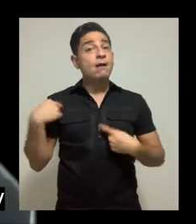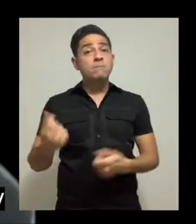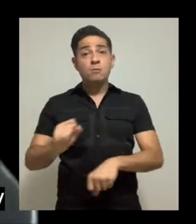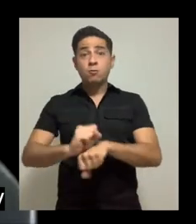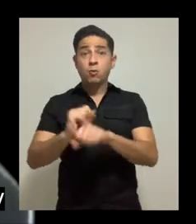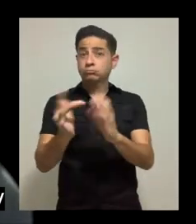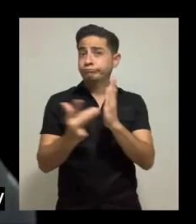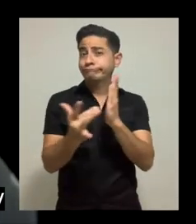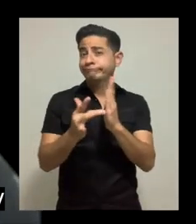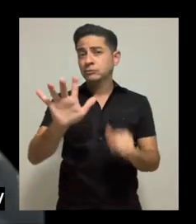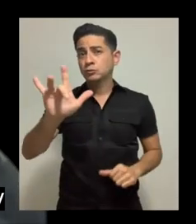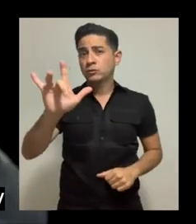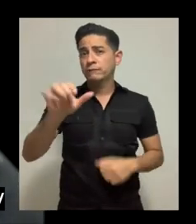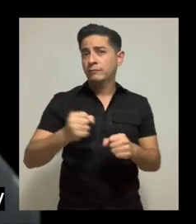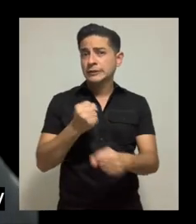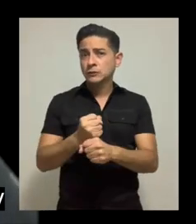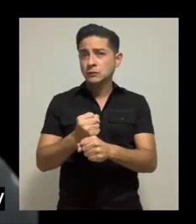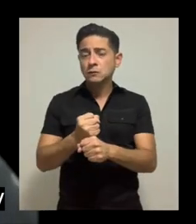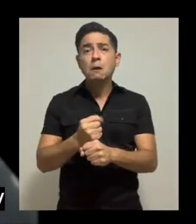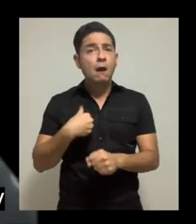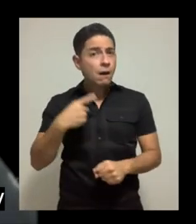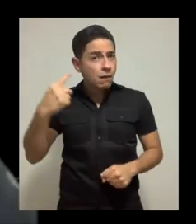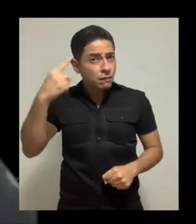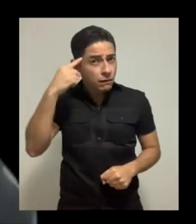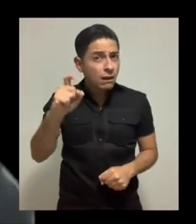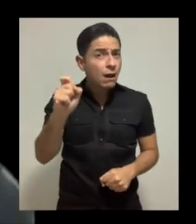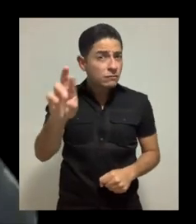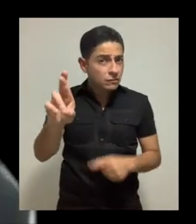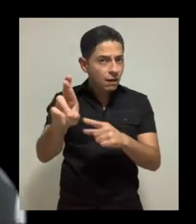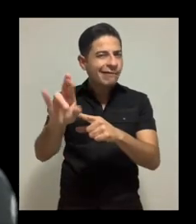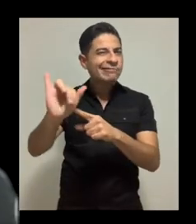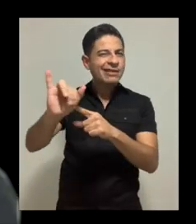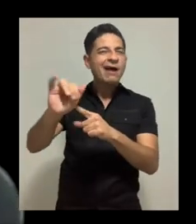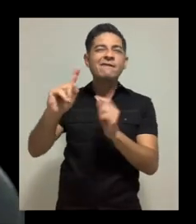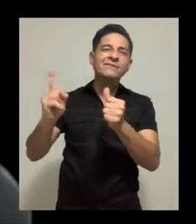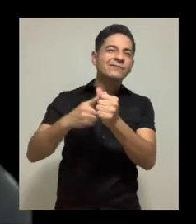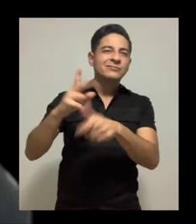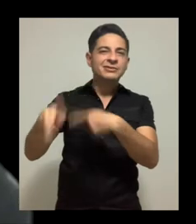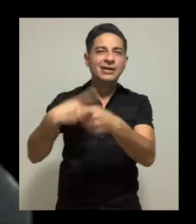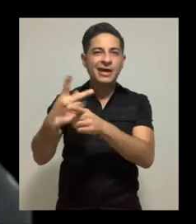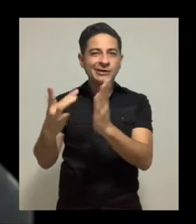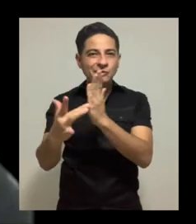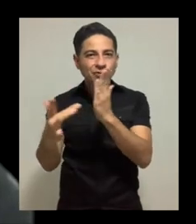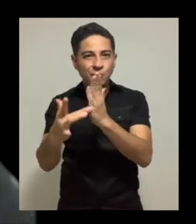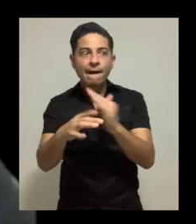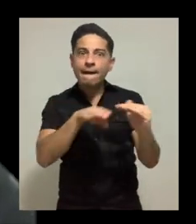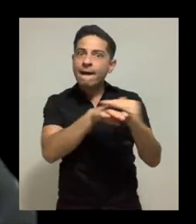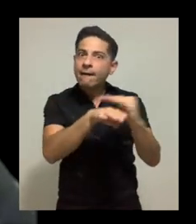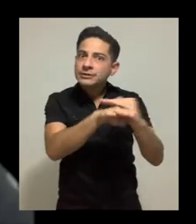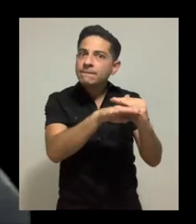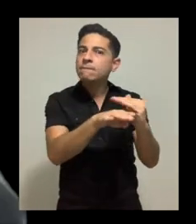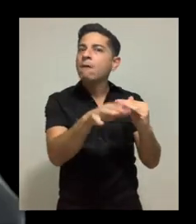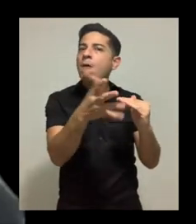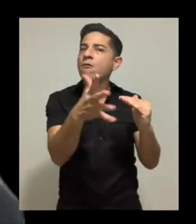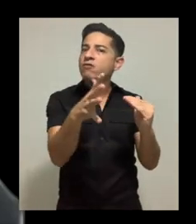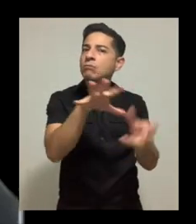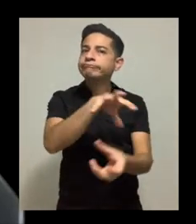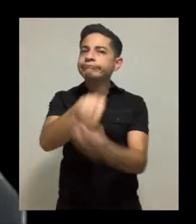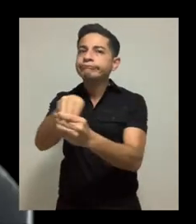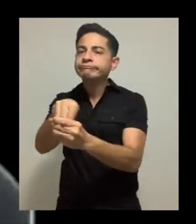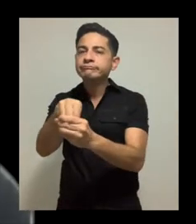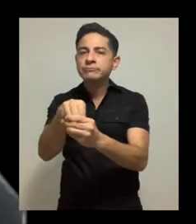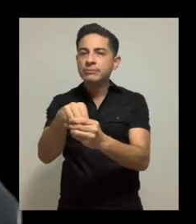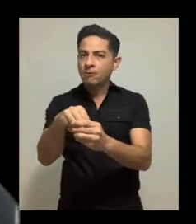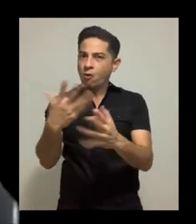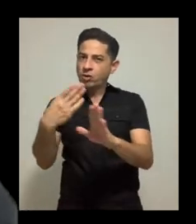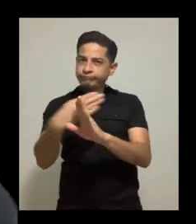So I've been doing technology for about 25 years and I really think that XR is the first technology where accessibility is part of the